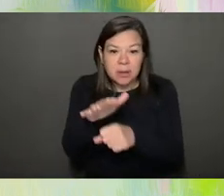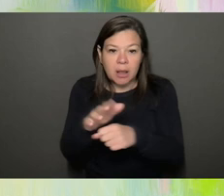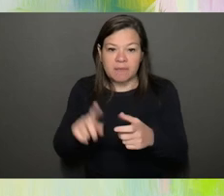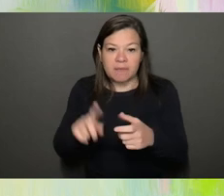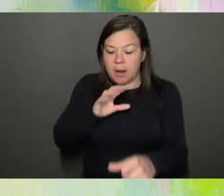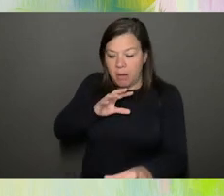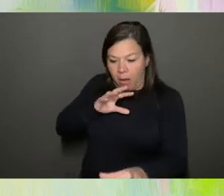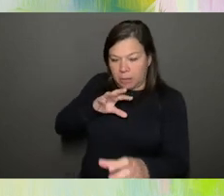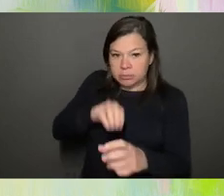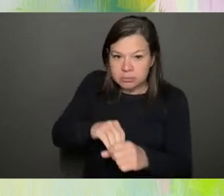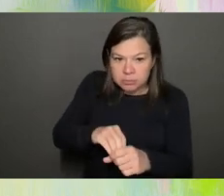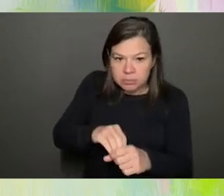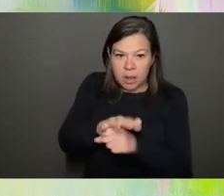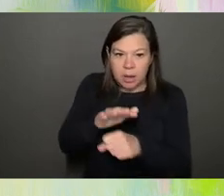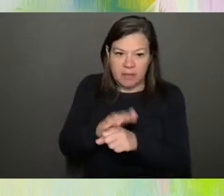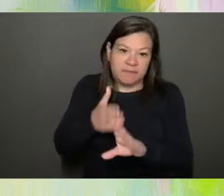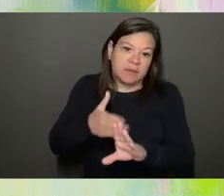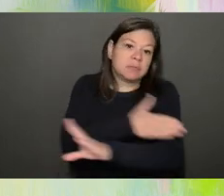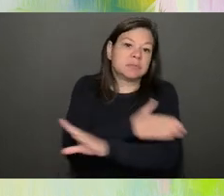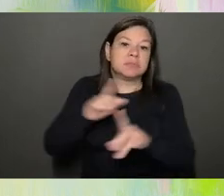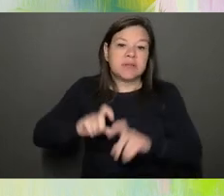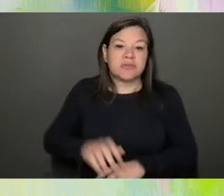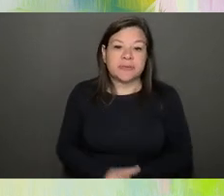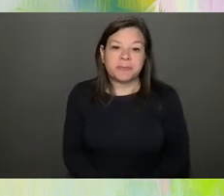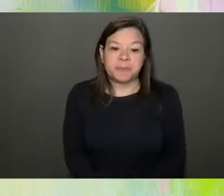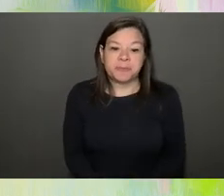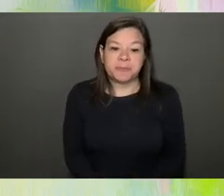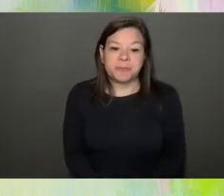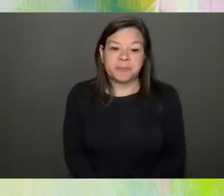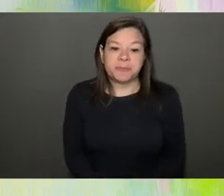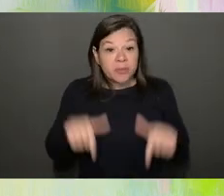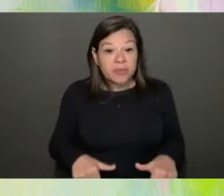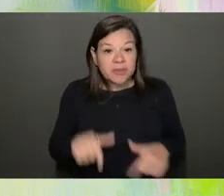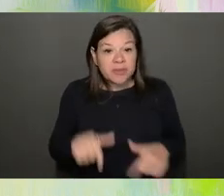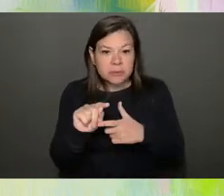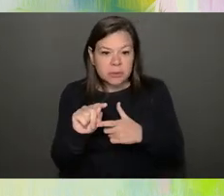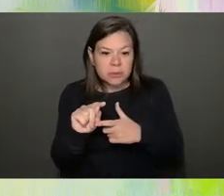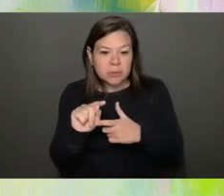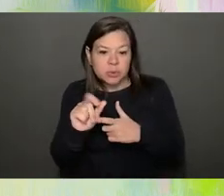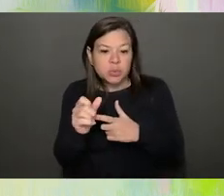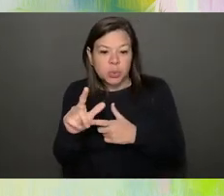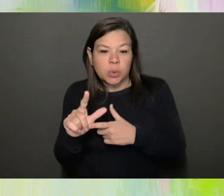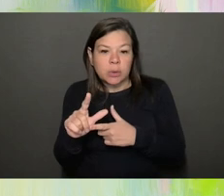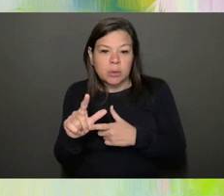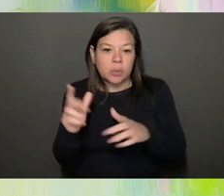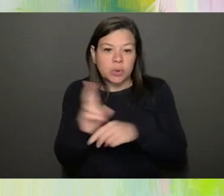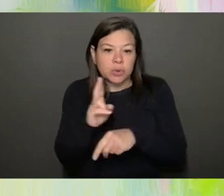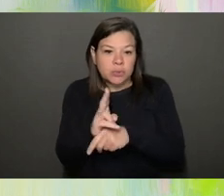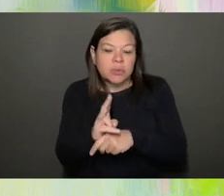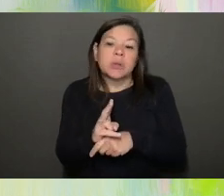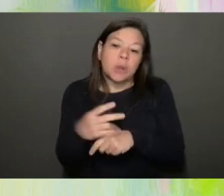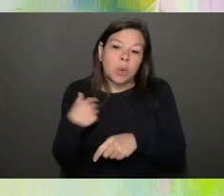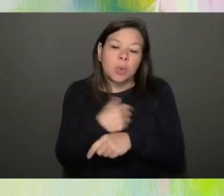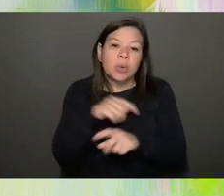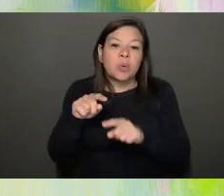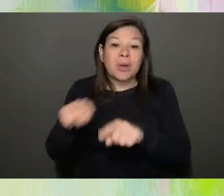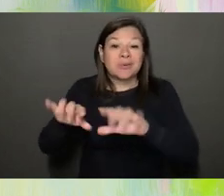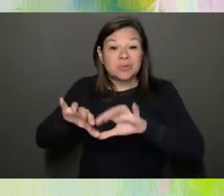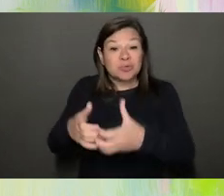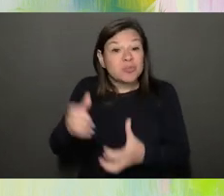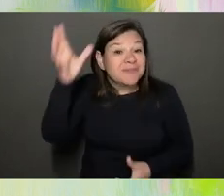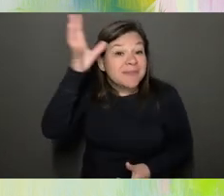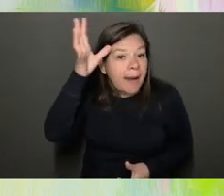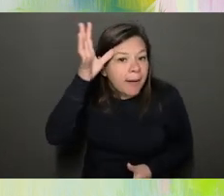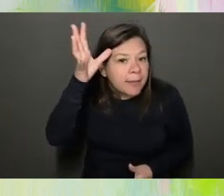previous rounds of testing. So in the tool we're working on right now, that's a little different than picture this. We went to a group of dads. We